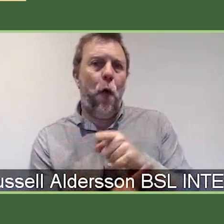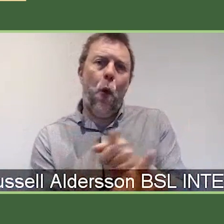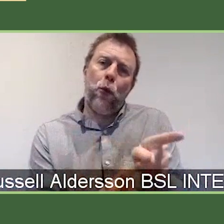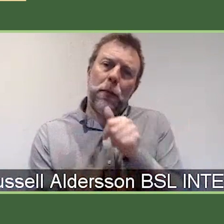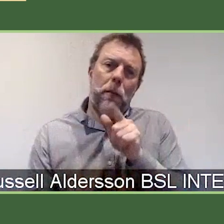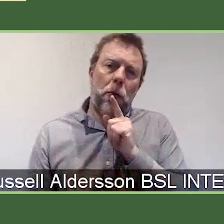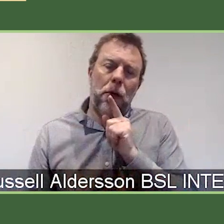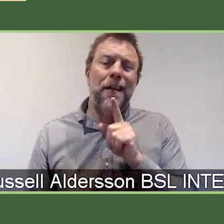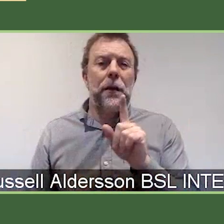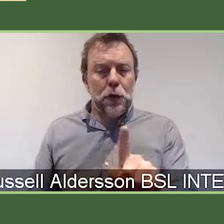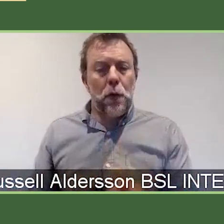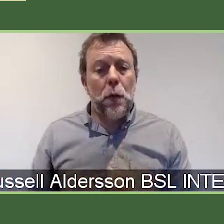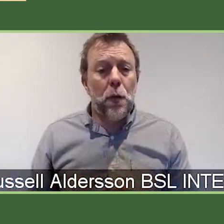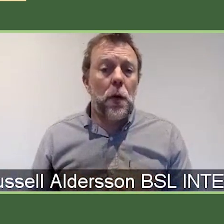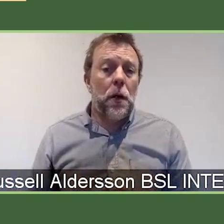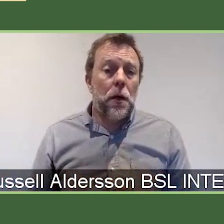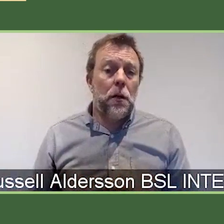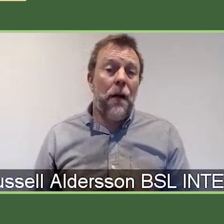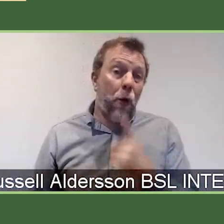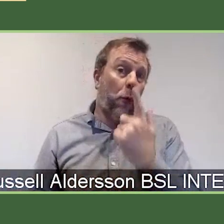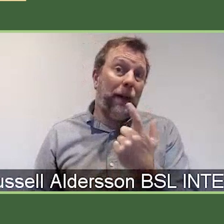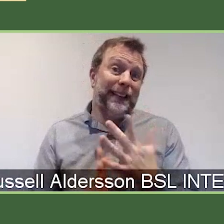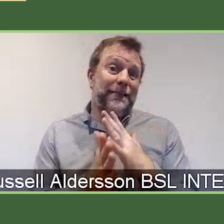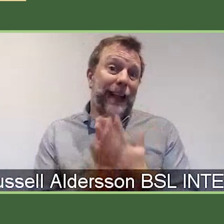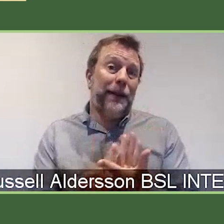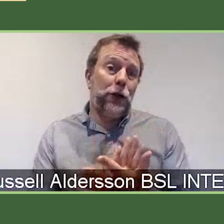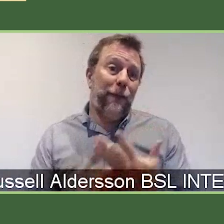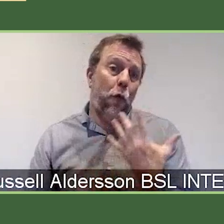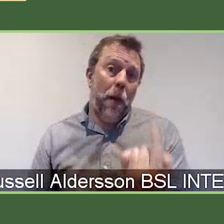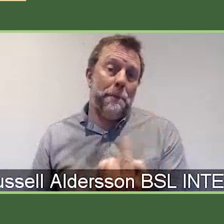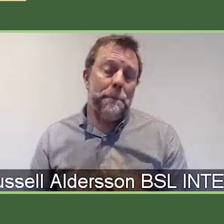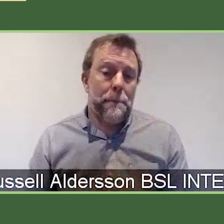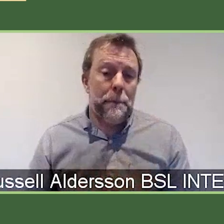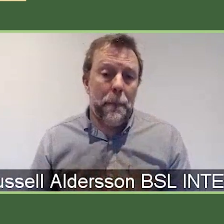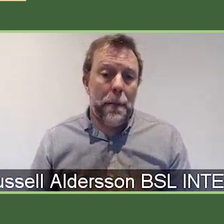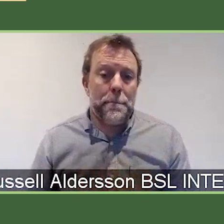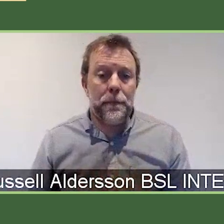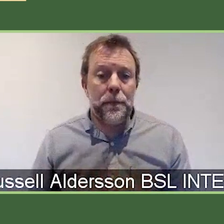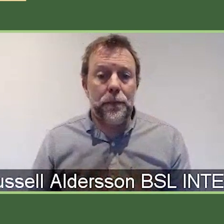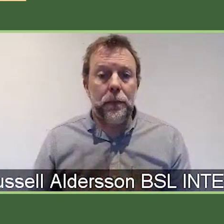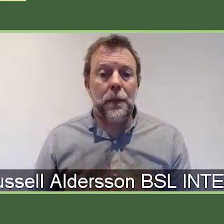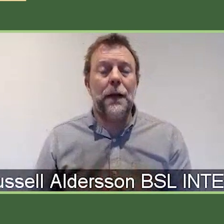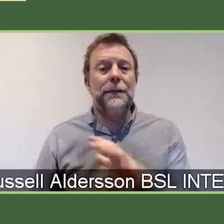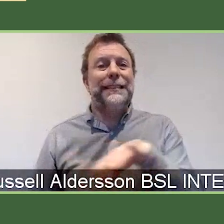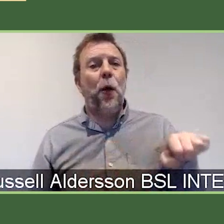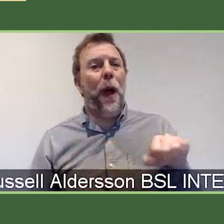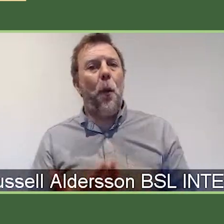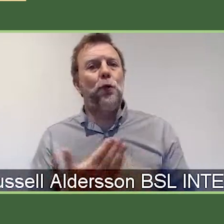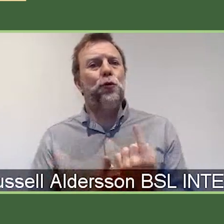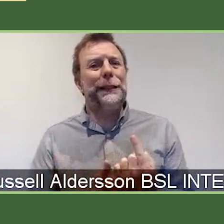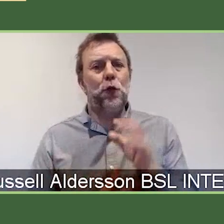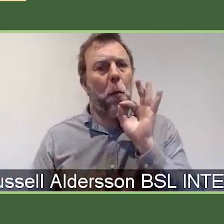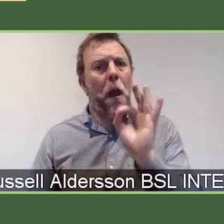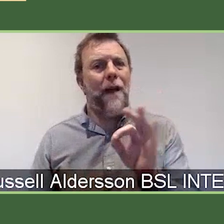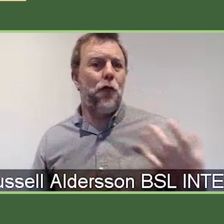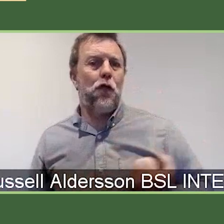And, you know, it would be potentially damaging to those individuals to abruptly take away the opportunity to apply for a grant with